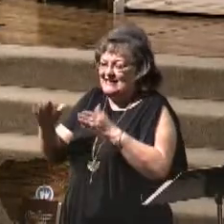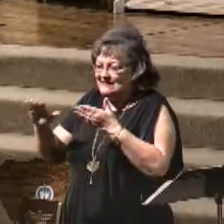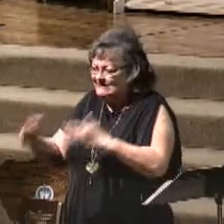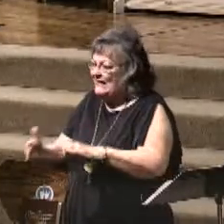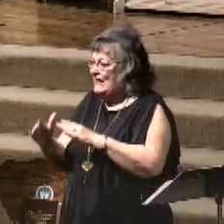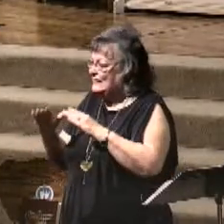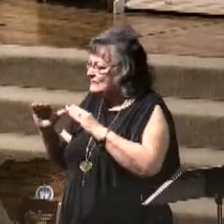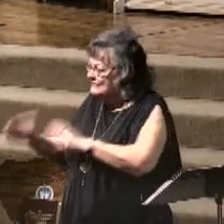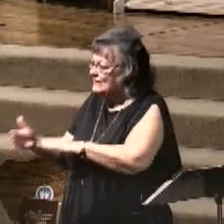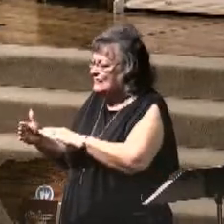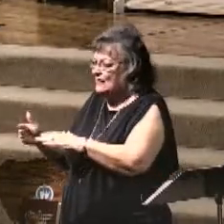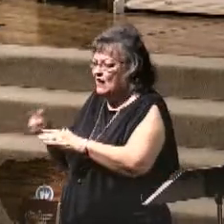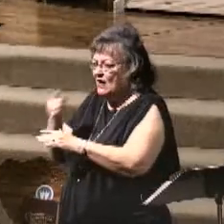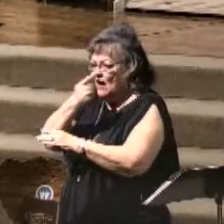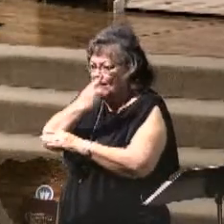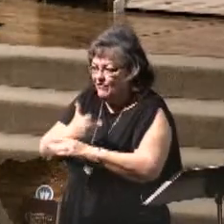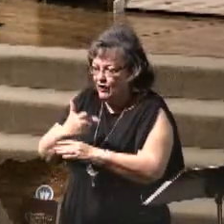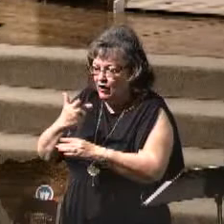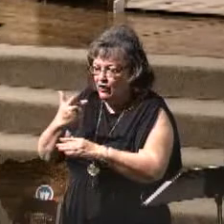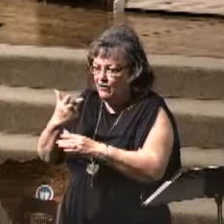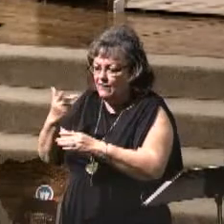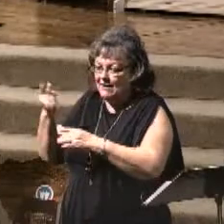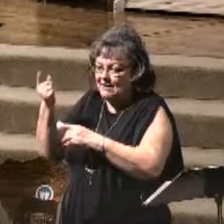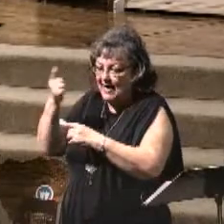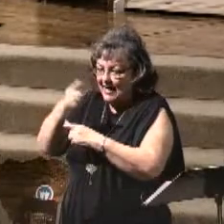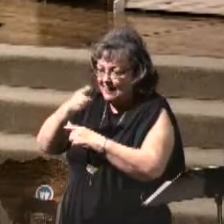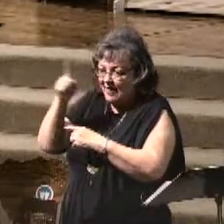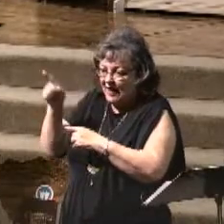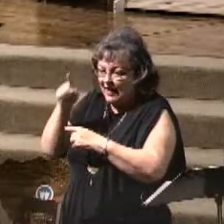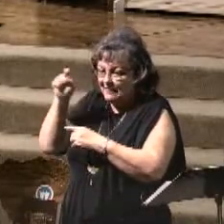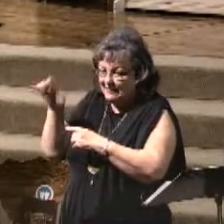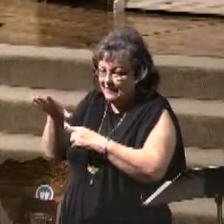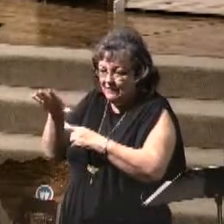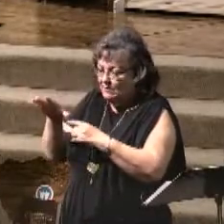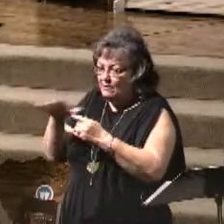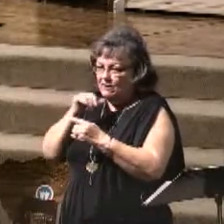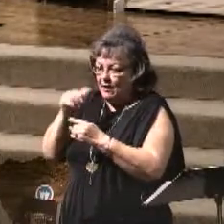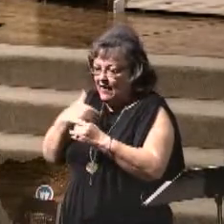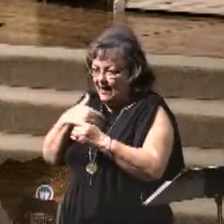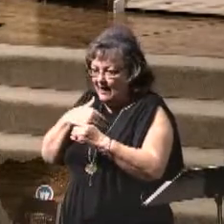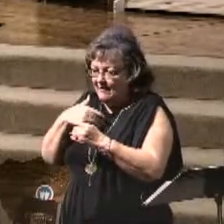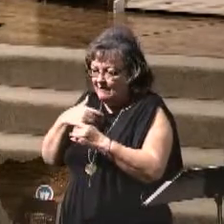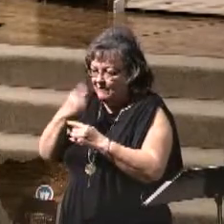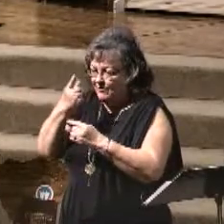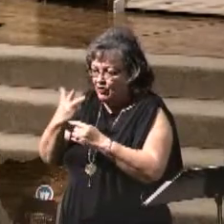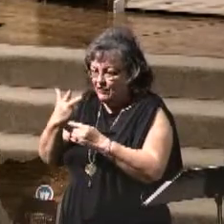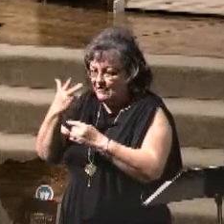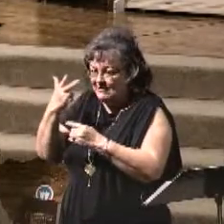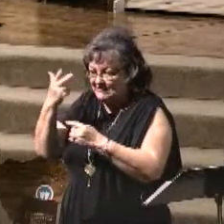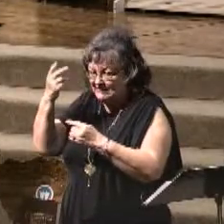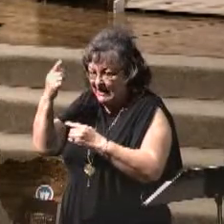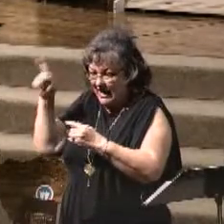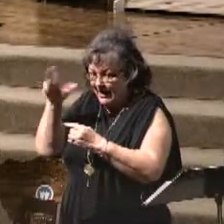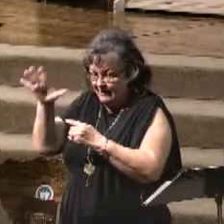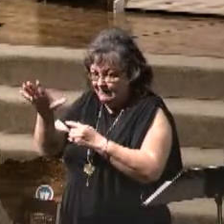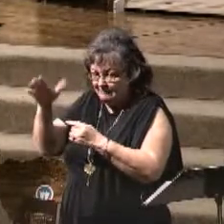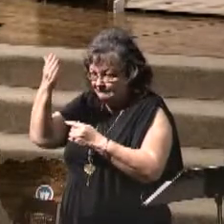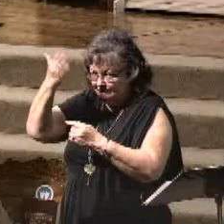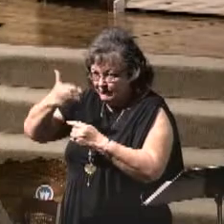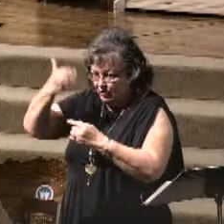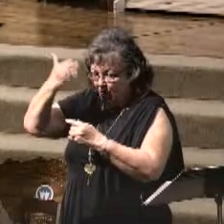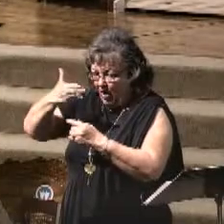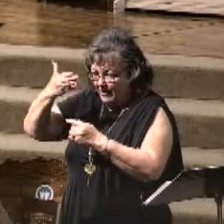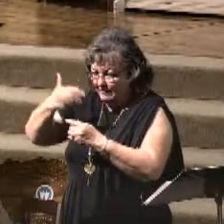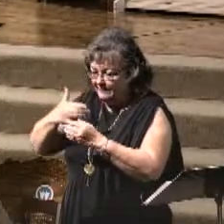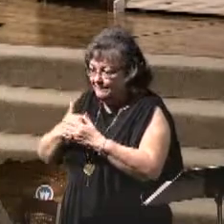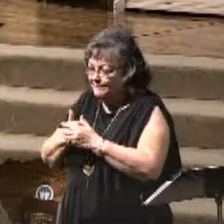The Bible tells us a third of the daylight will be darkened. Meteor shower, it seems. The picture that's given to us here, that there'll